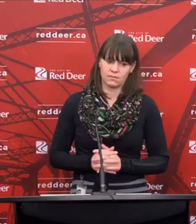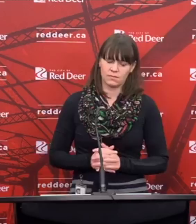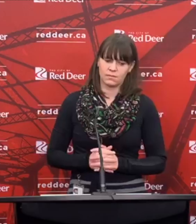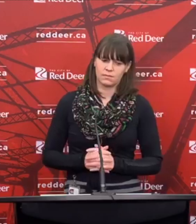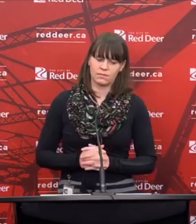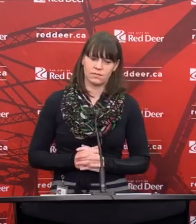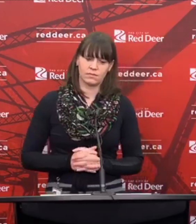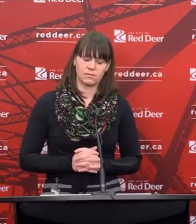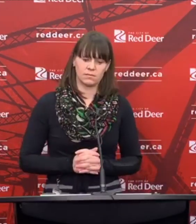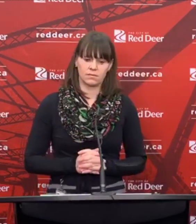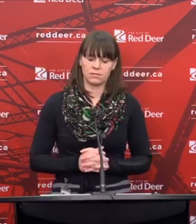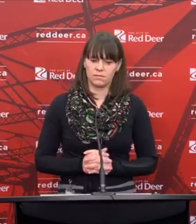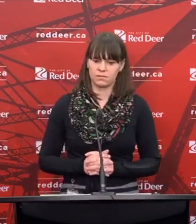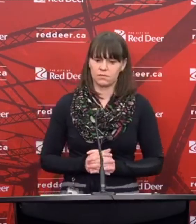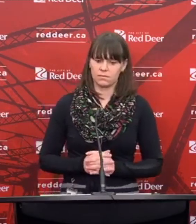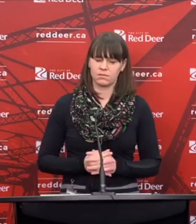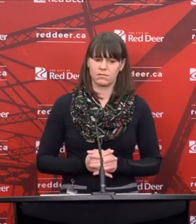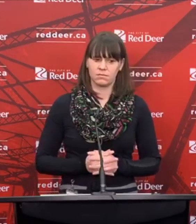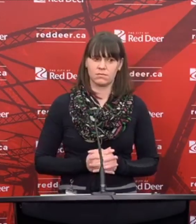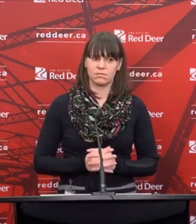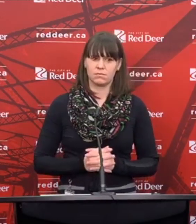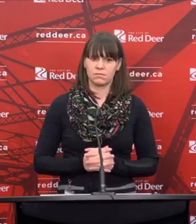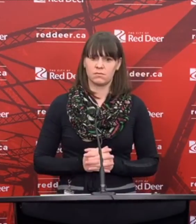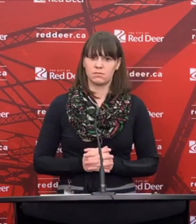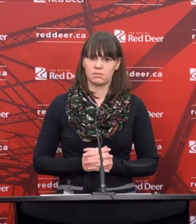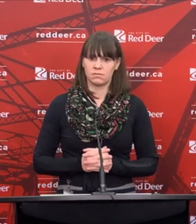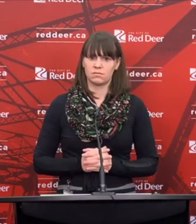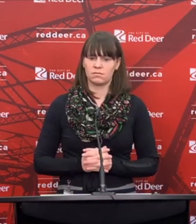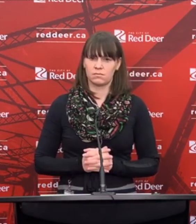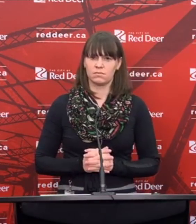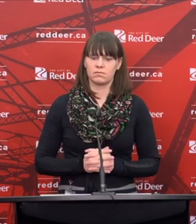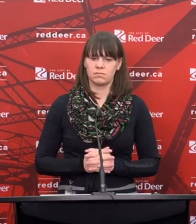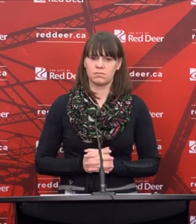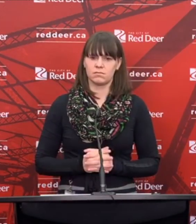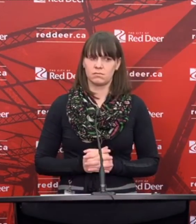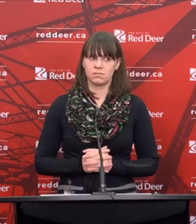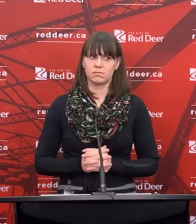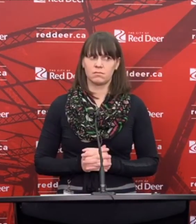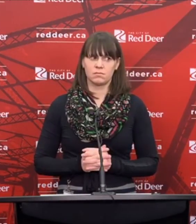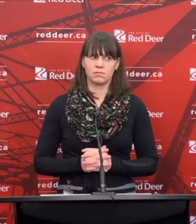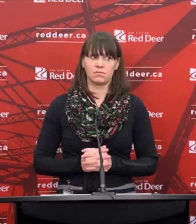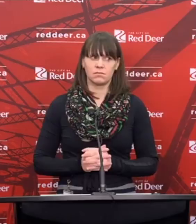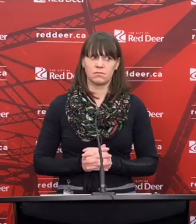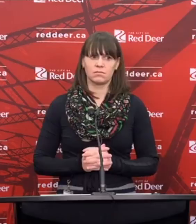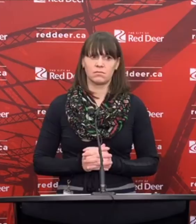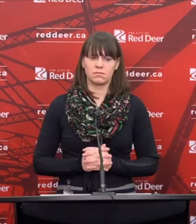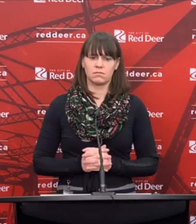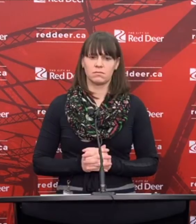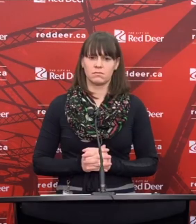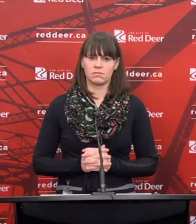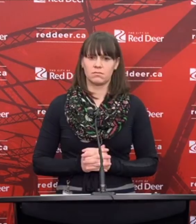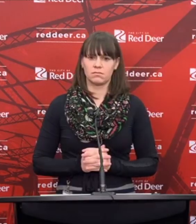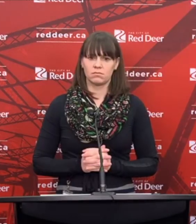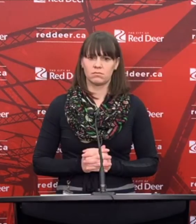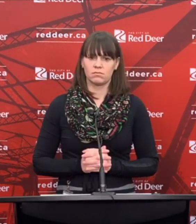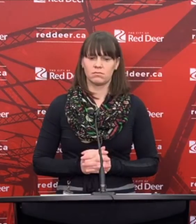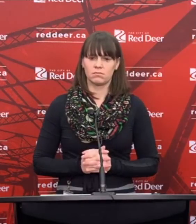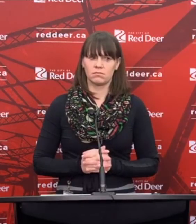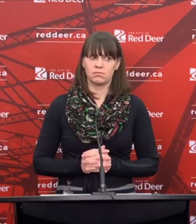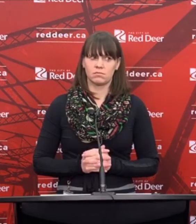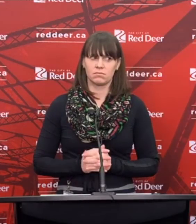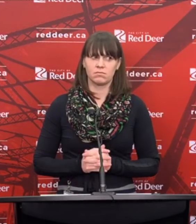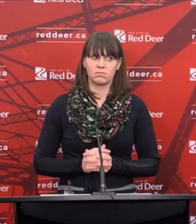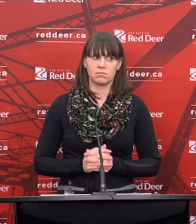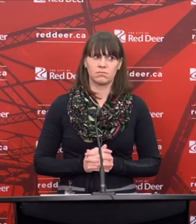councilors had said we have to start telling people what they can do instead of just what they can't do. Is there any thought that